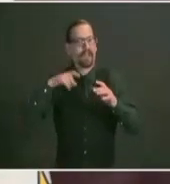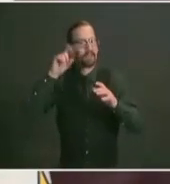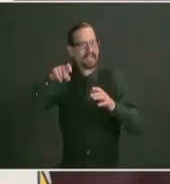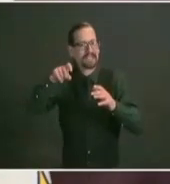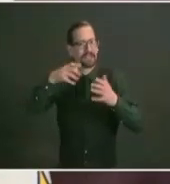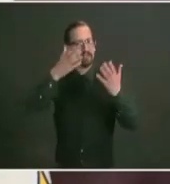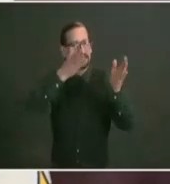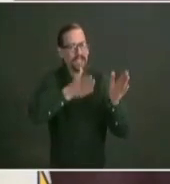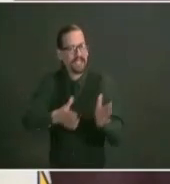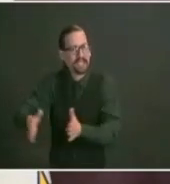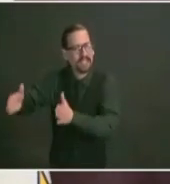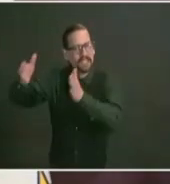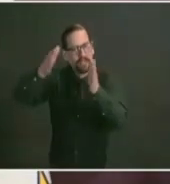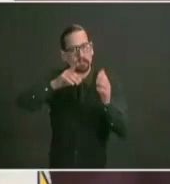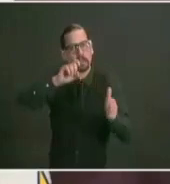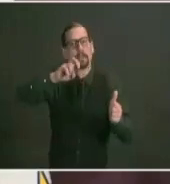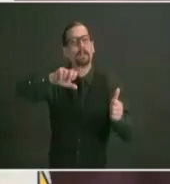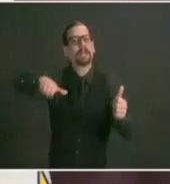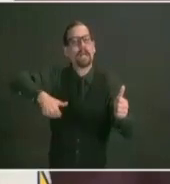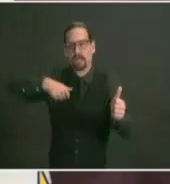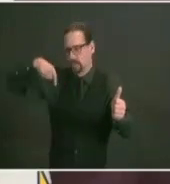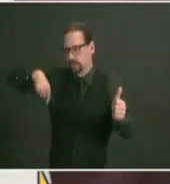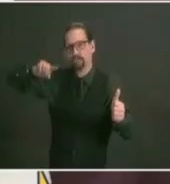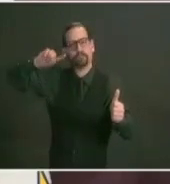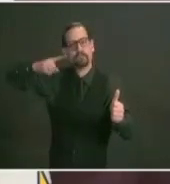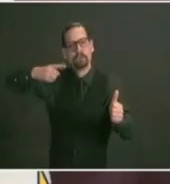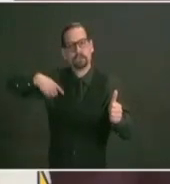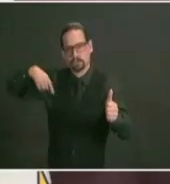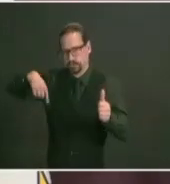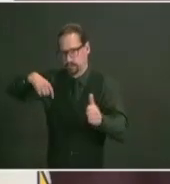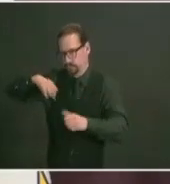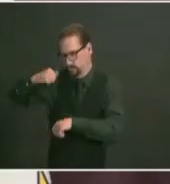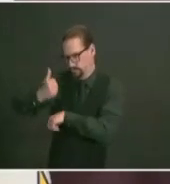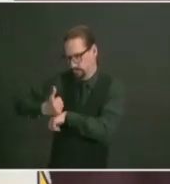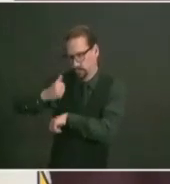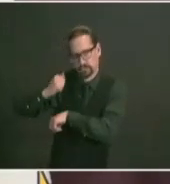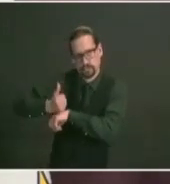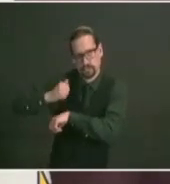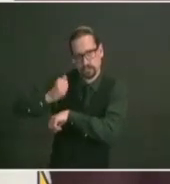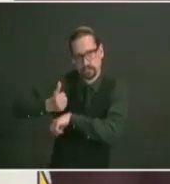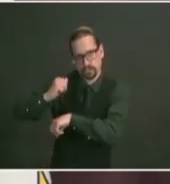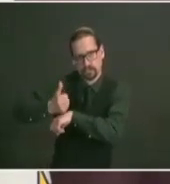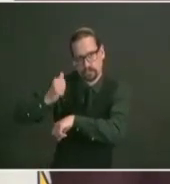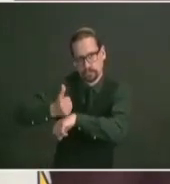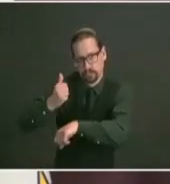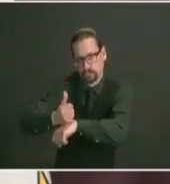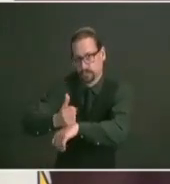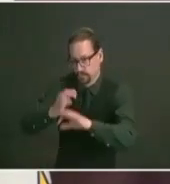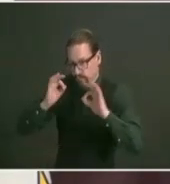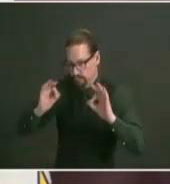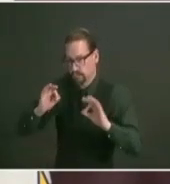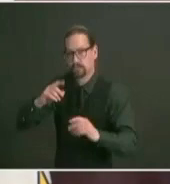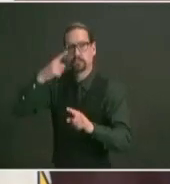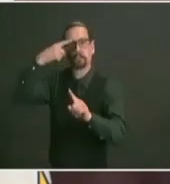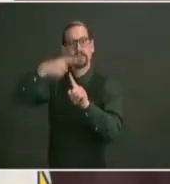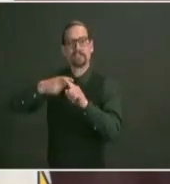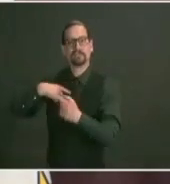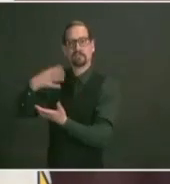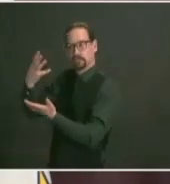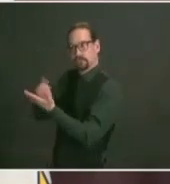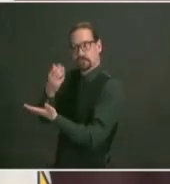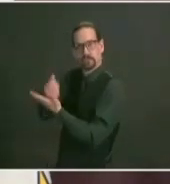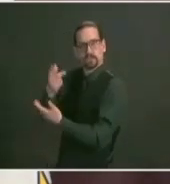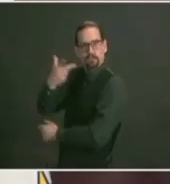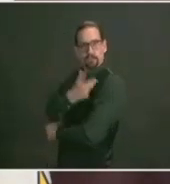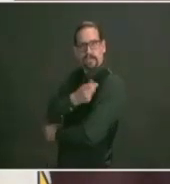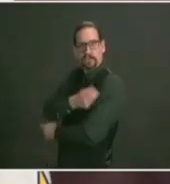into the arms when the vaccine arrives here in rhode island the